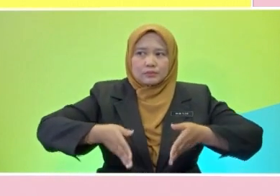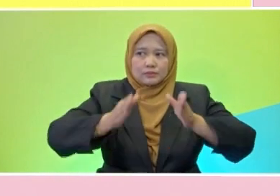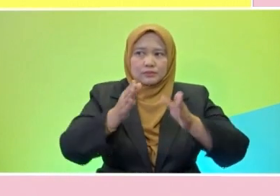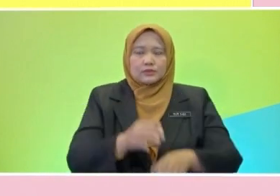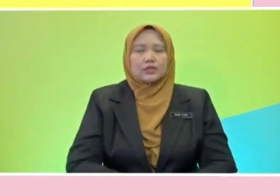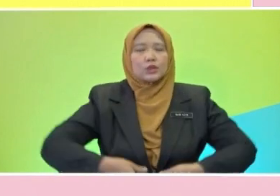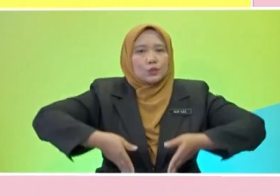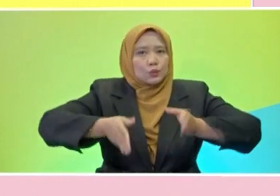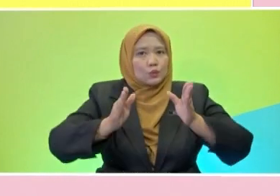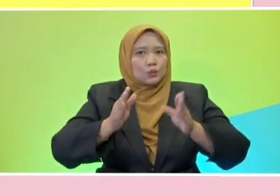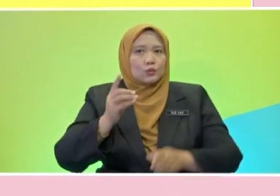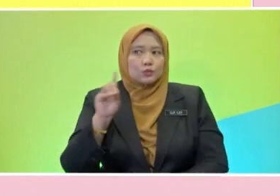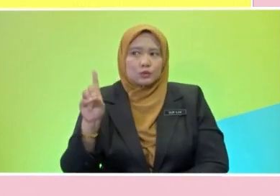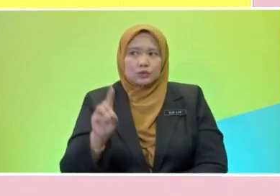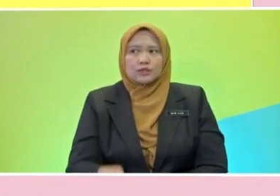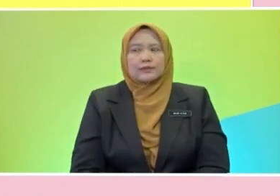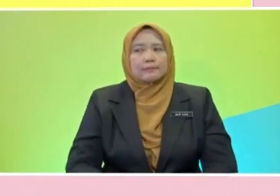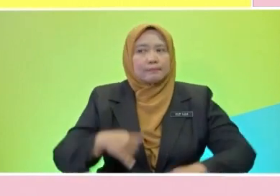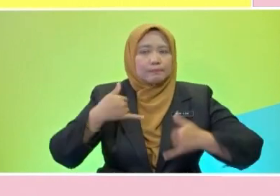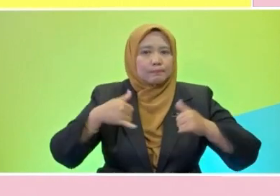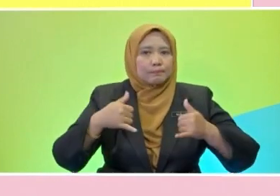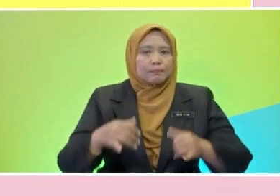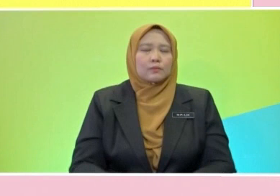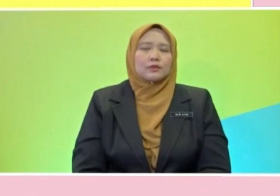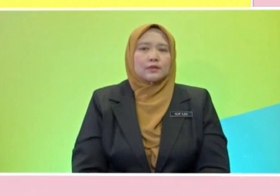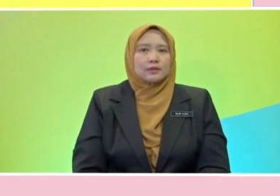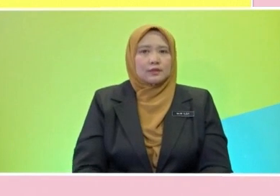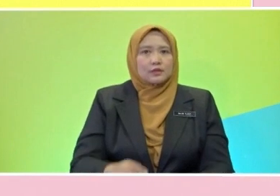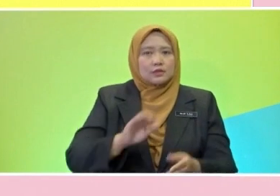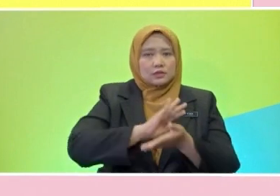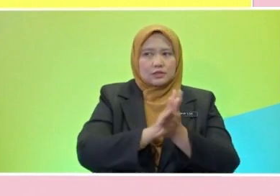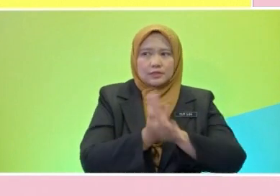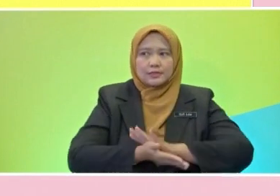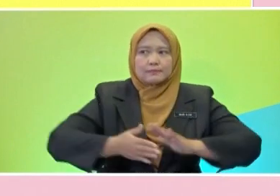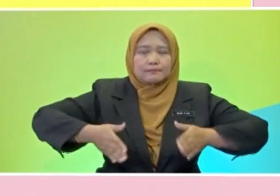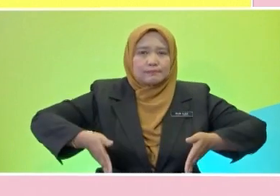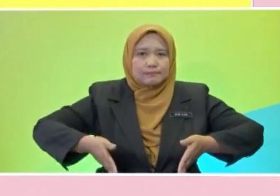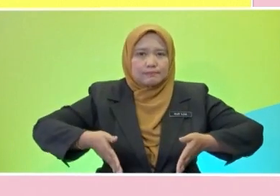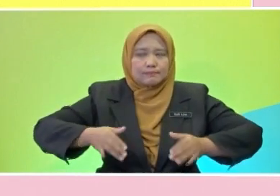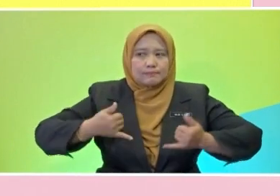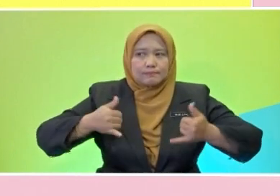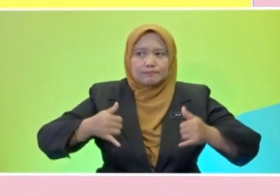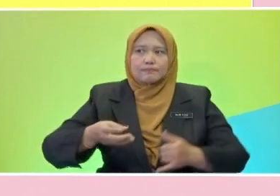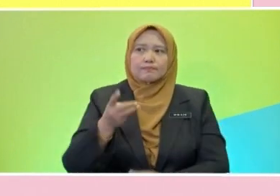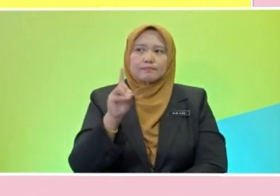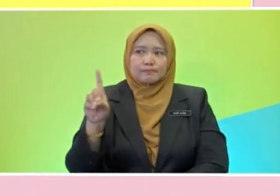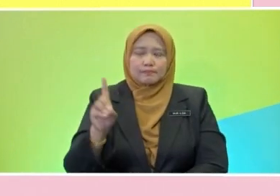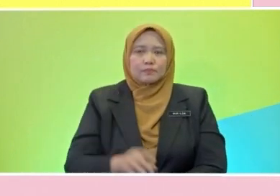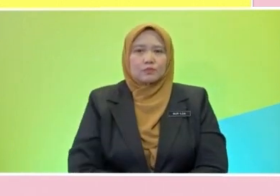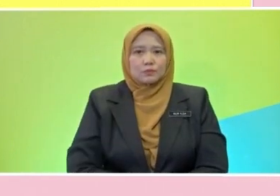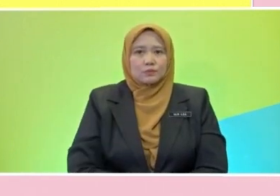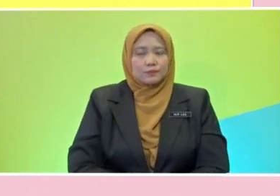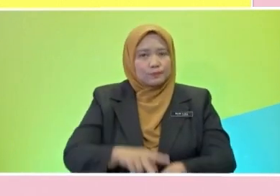becomes played by adding ed. At the end of the verb. At the Danced.